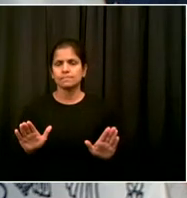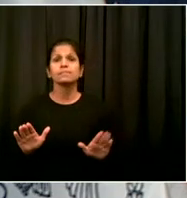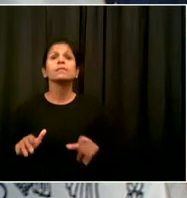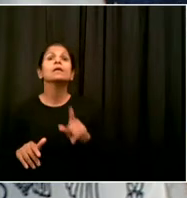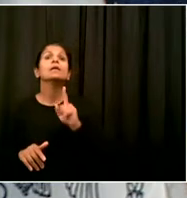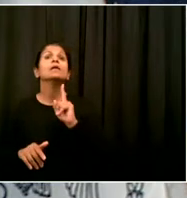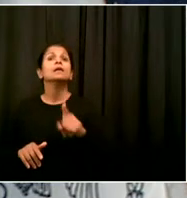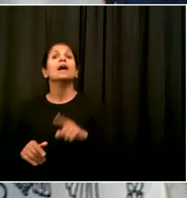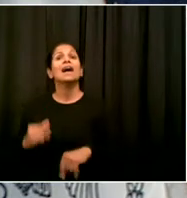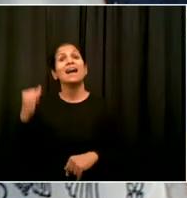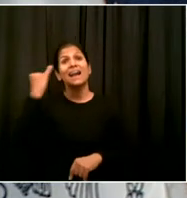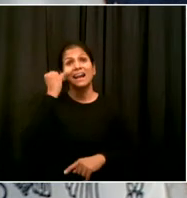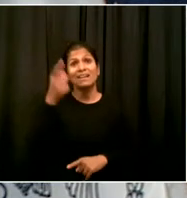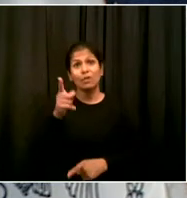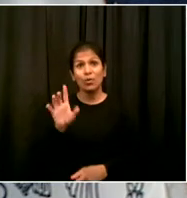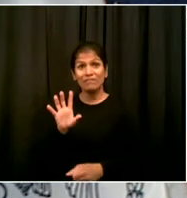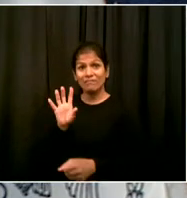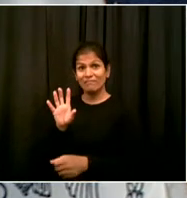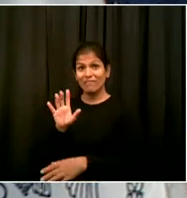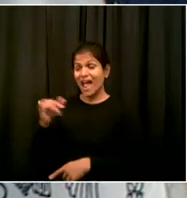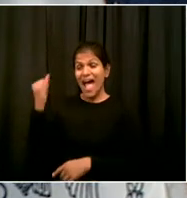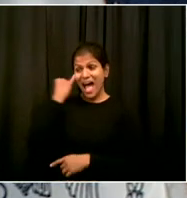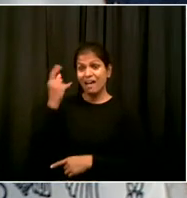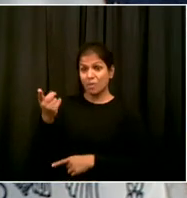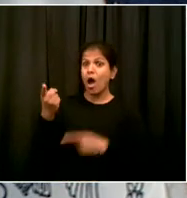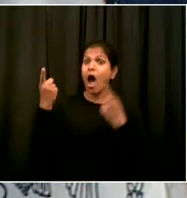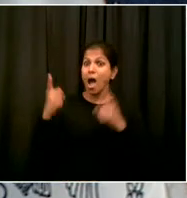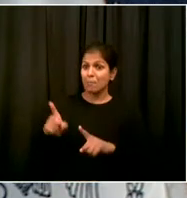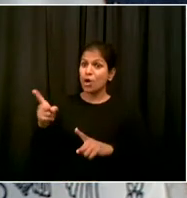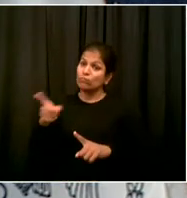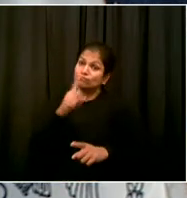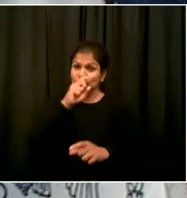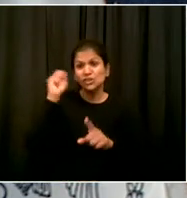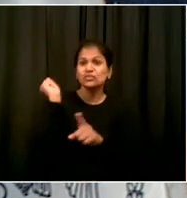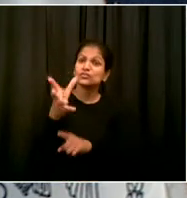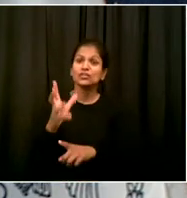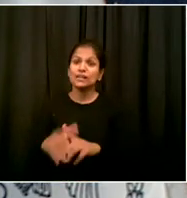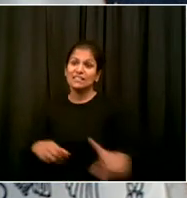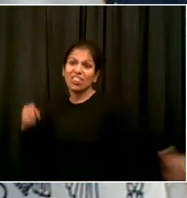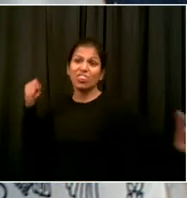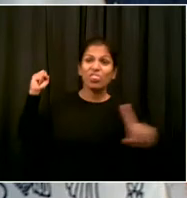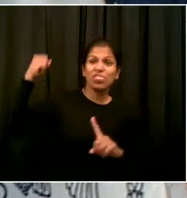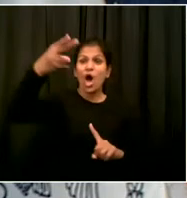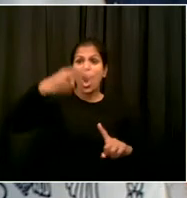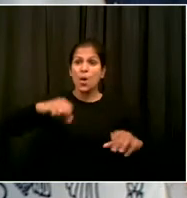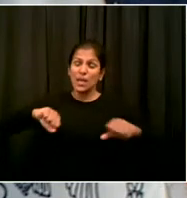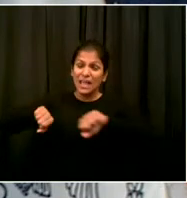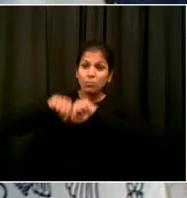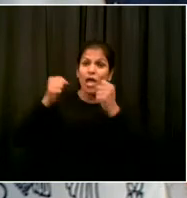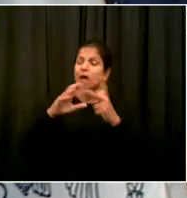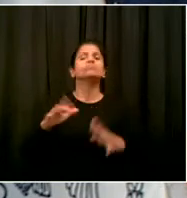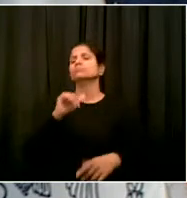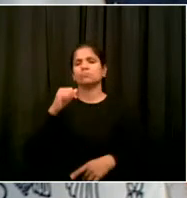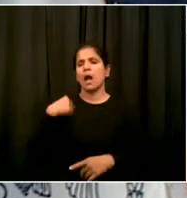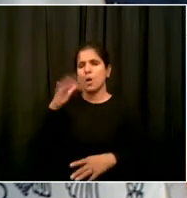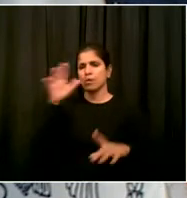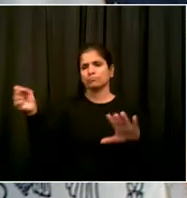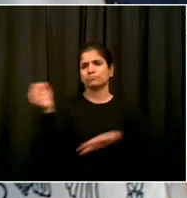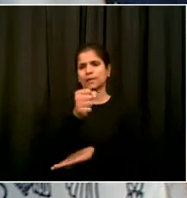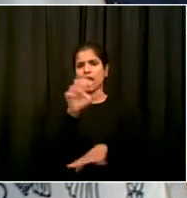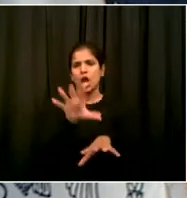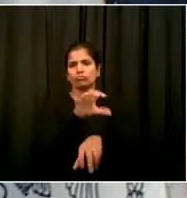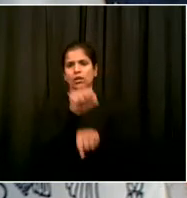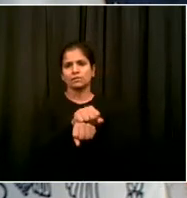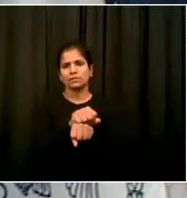prosecutions. So we just need to remind people, if you have issues you want to raise or